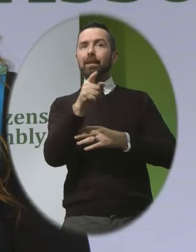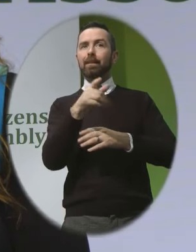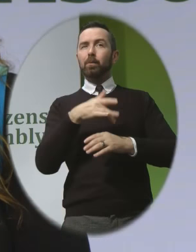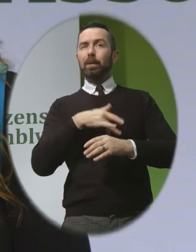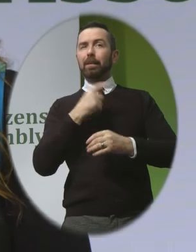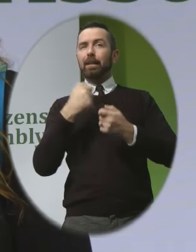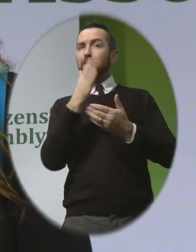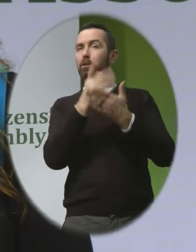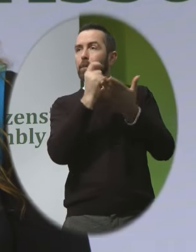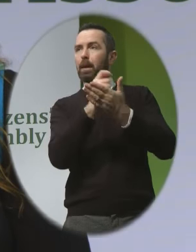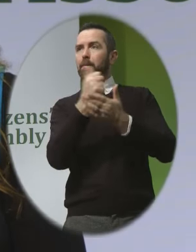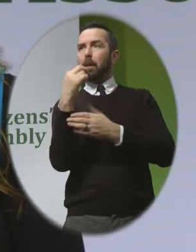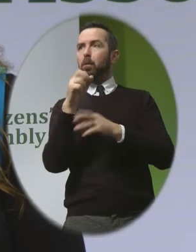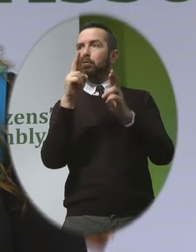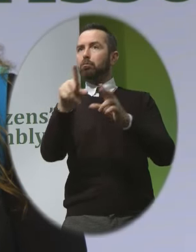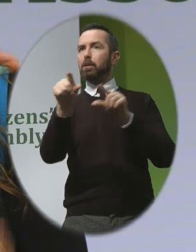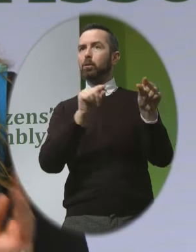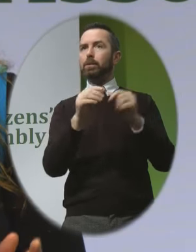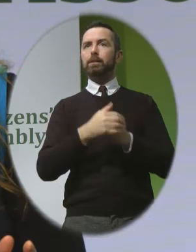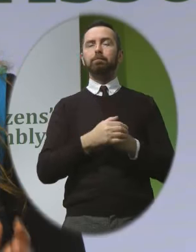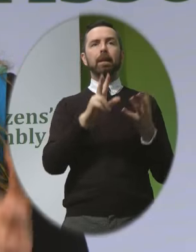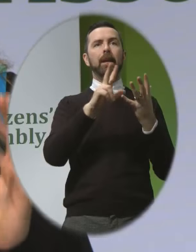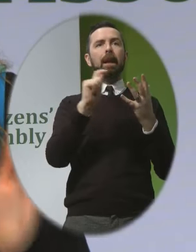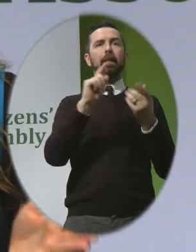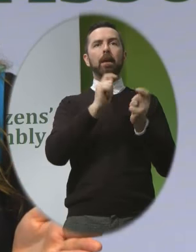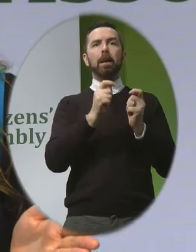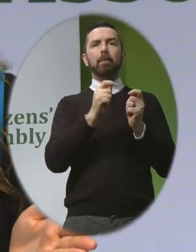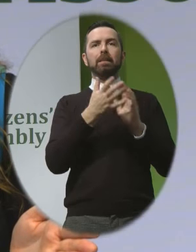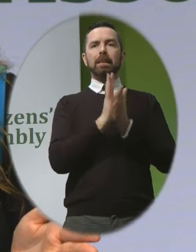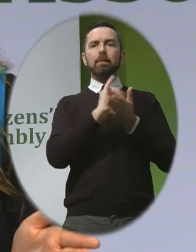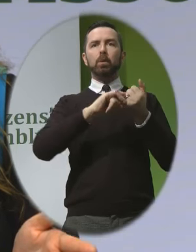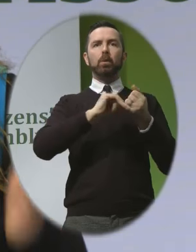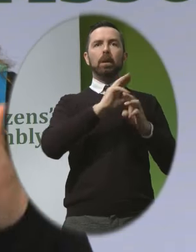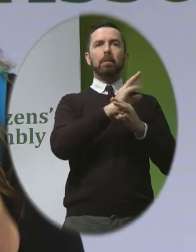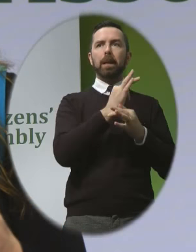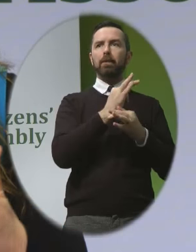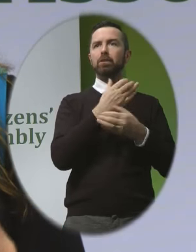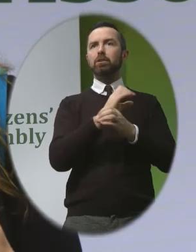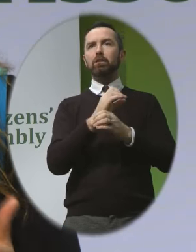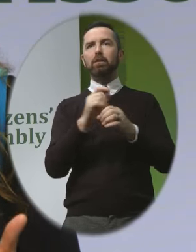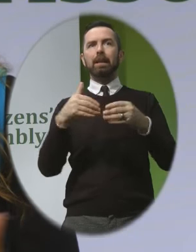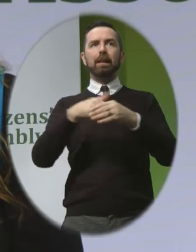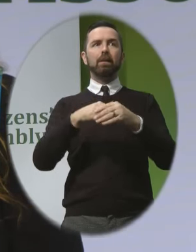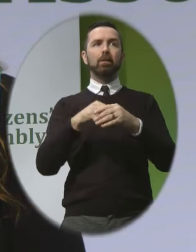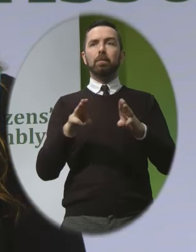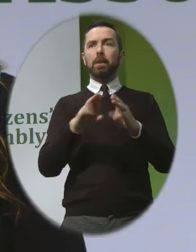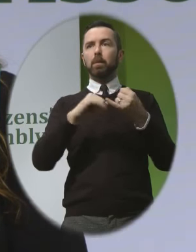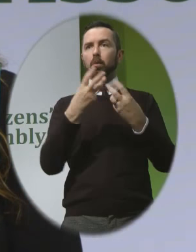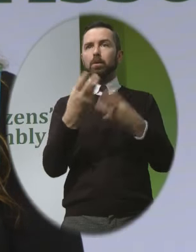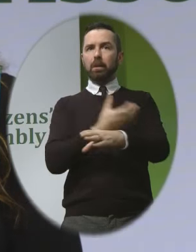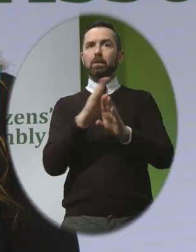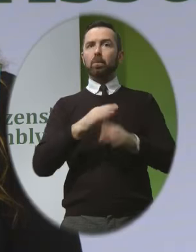the eighth amendment is damaging to children to parents and anyone experiencing pregnancy including those who wish to continue it